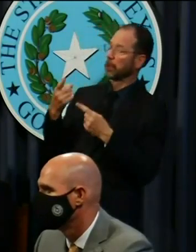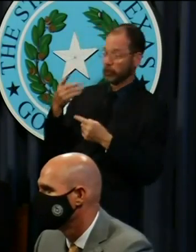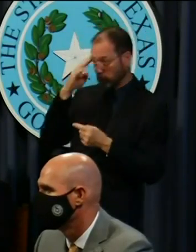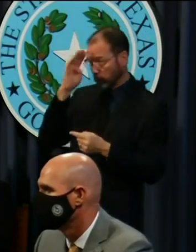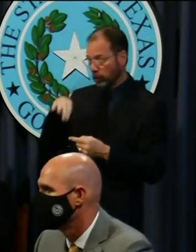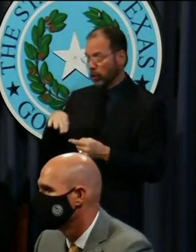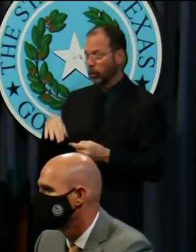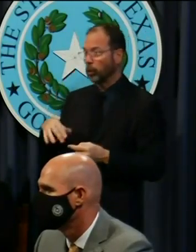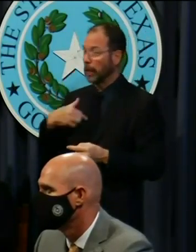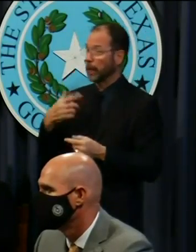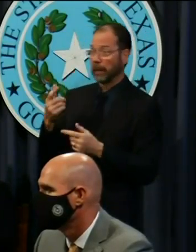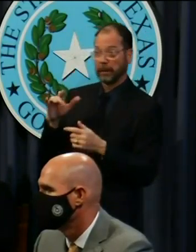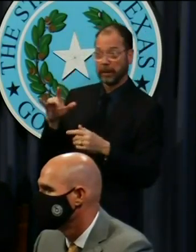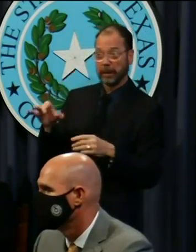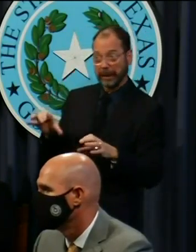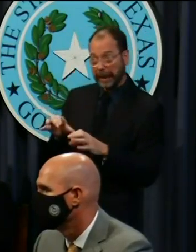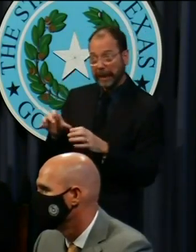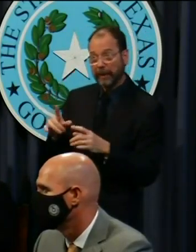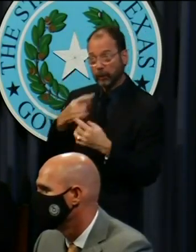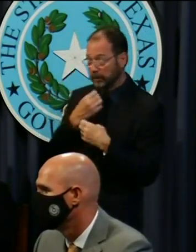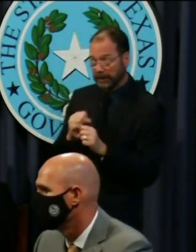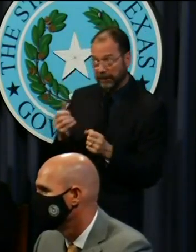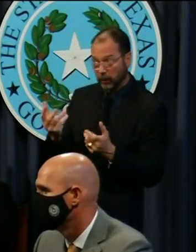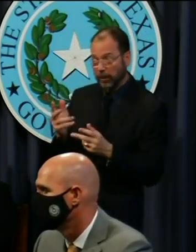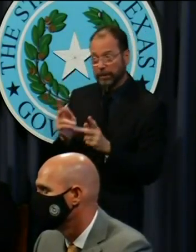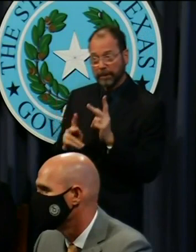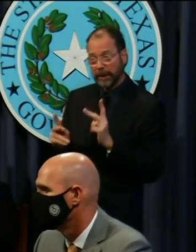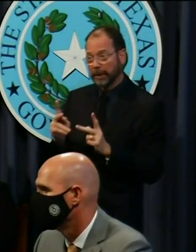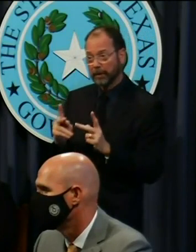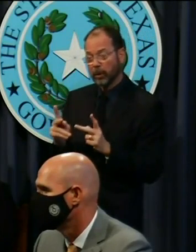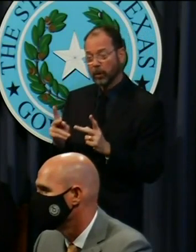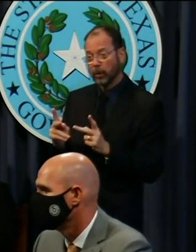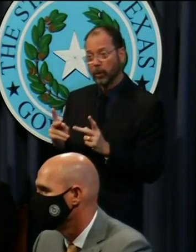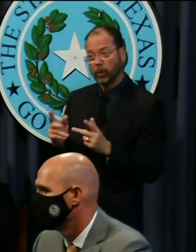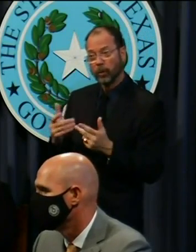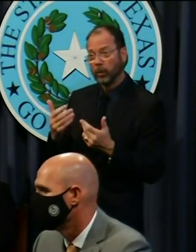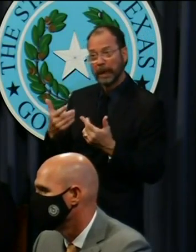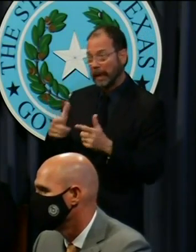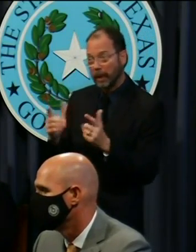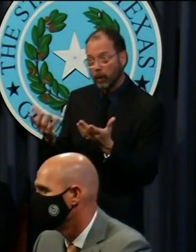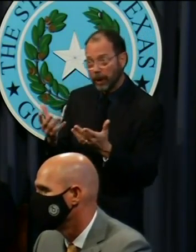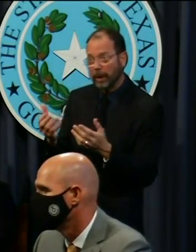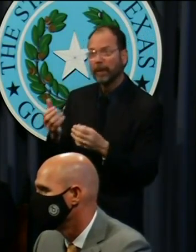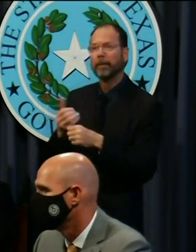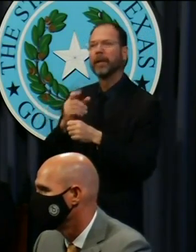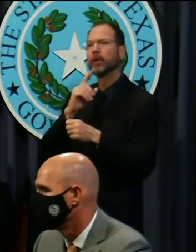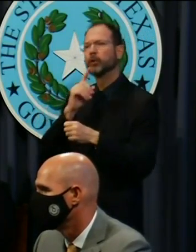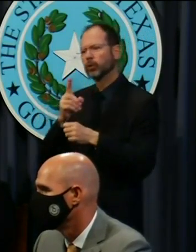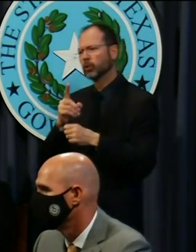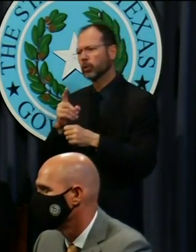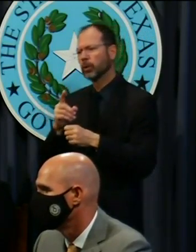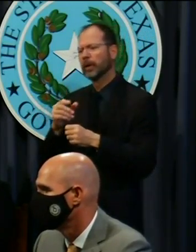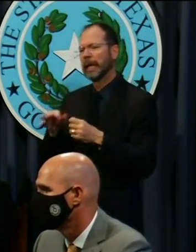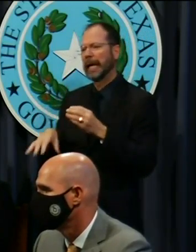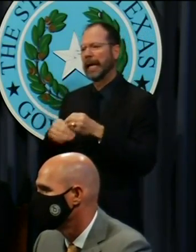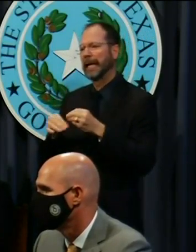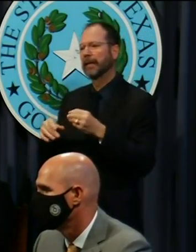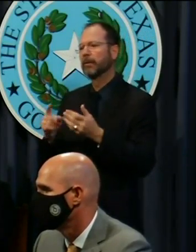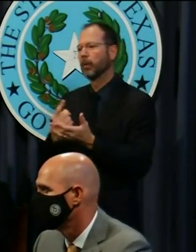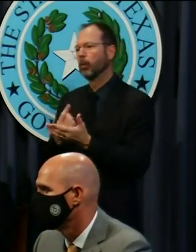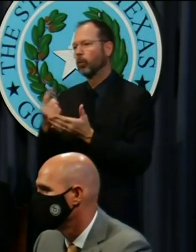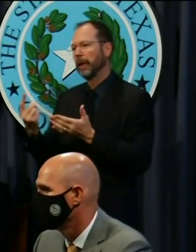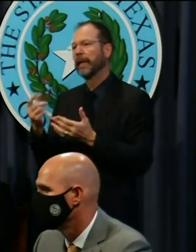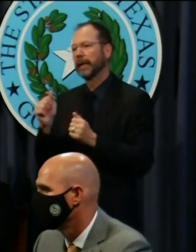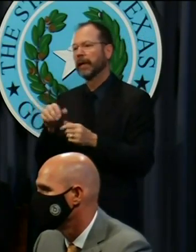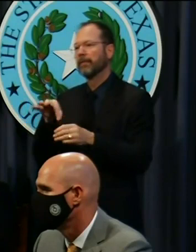know, what I did do to ensure the safety of people during the election process is to ensure there would be an additional week for people to be able to